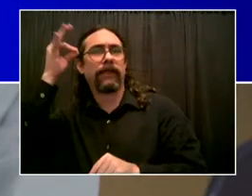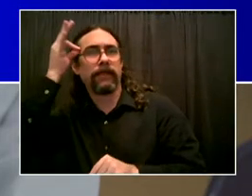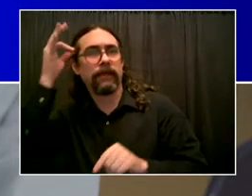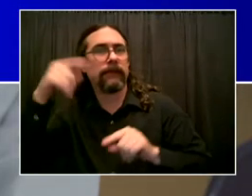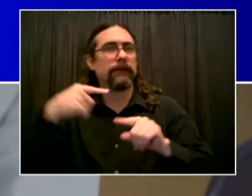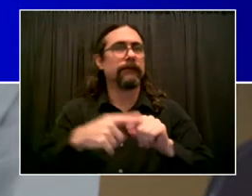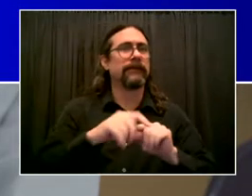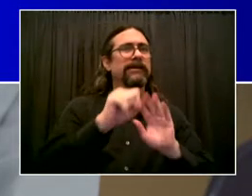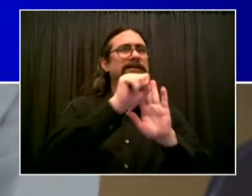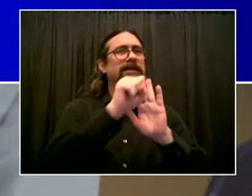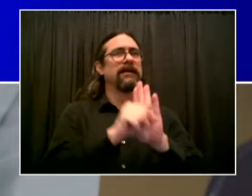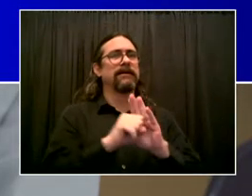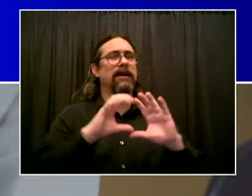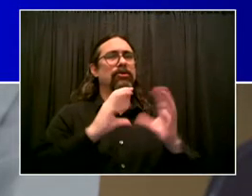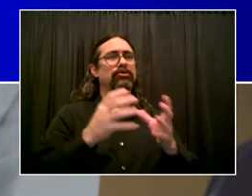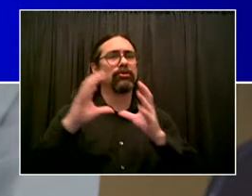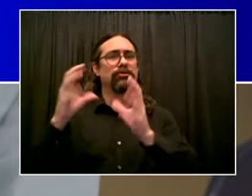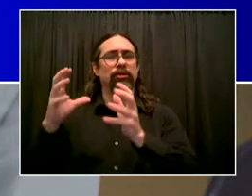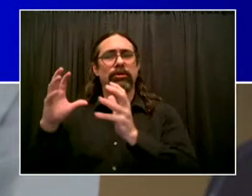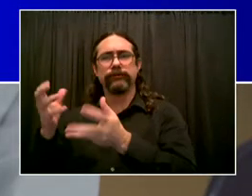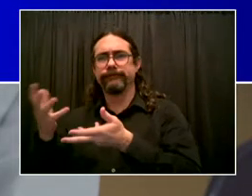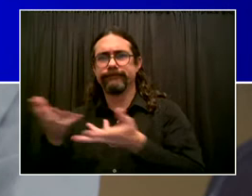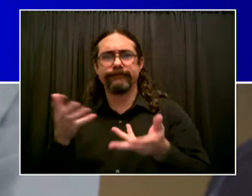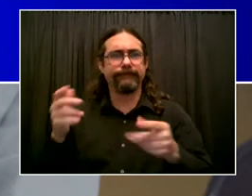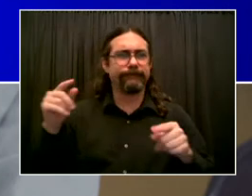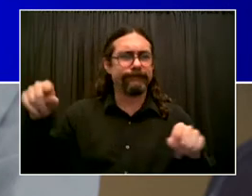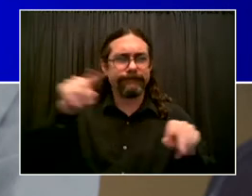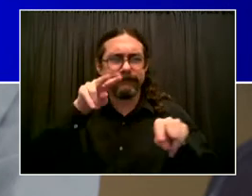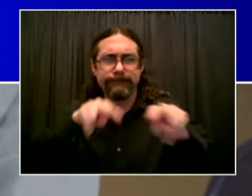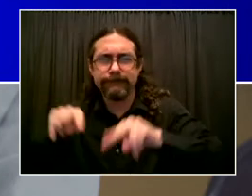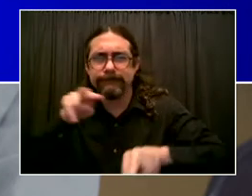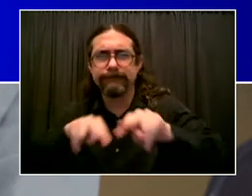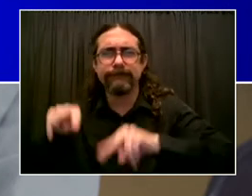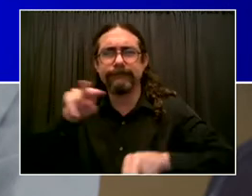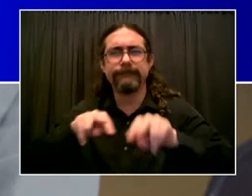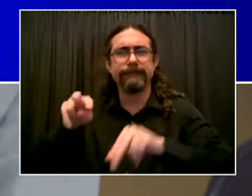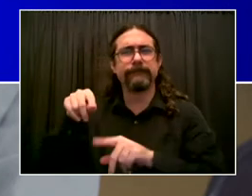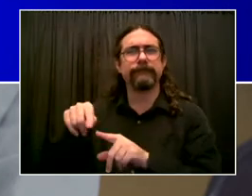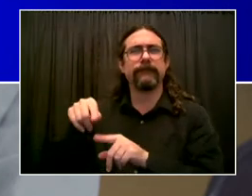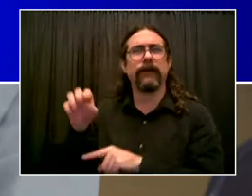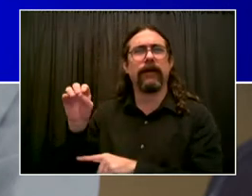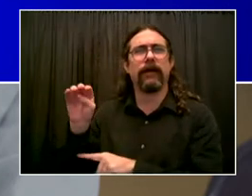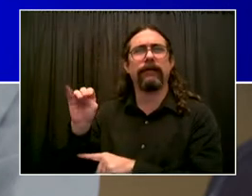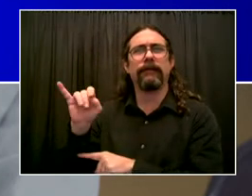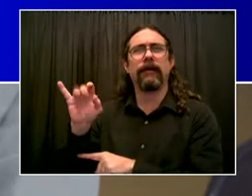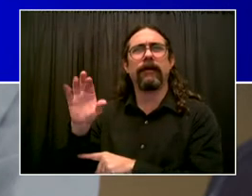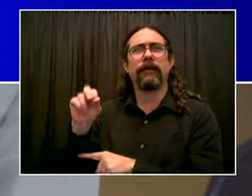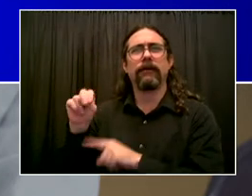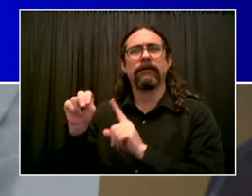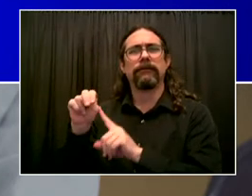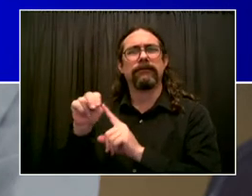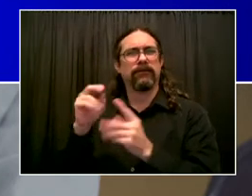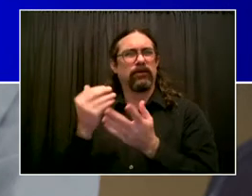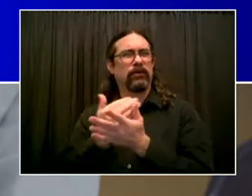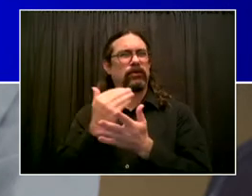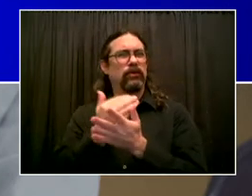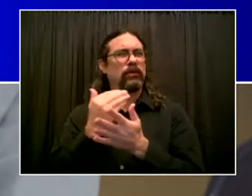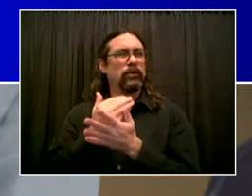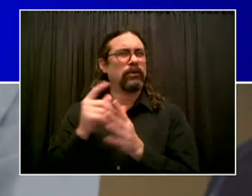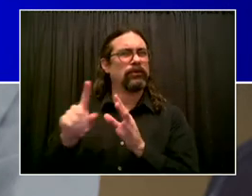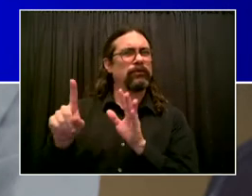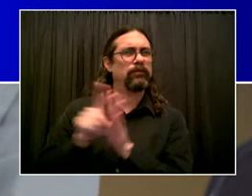situation here that we need to get all of the facts on and make sure we inform the public as we get more information. But a high level